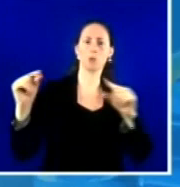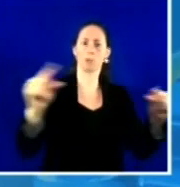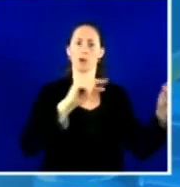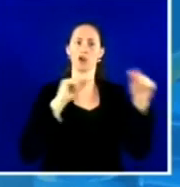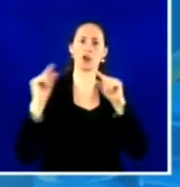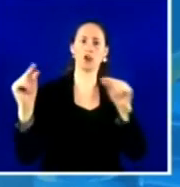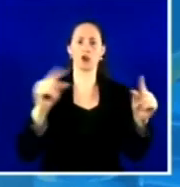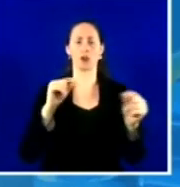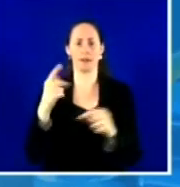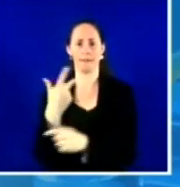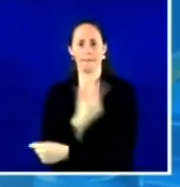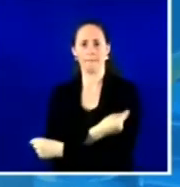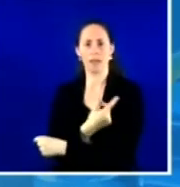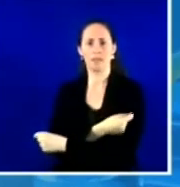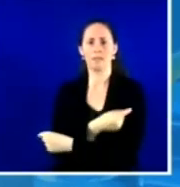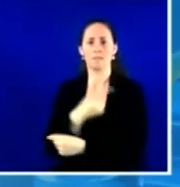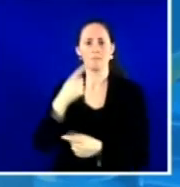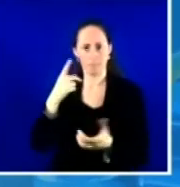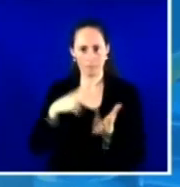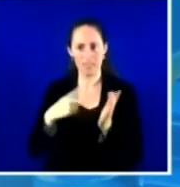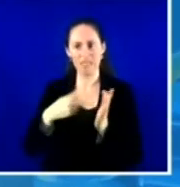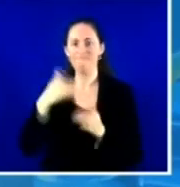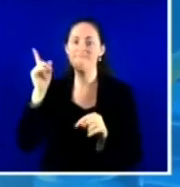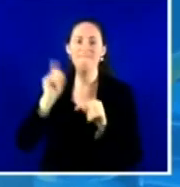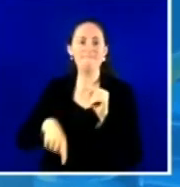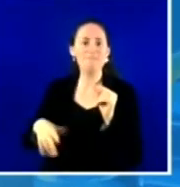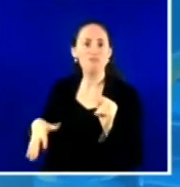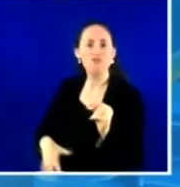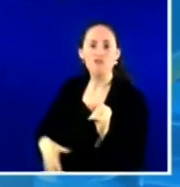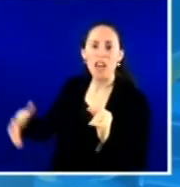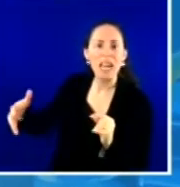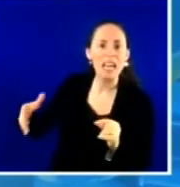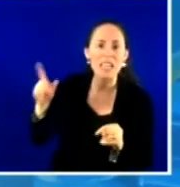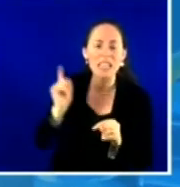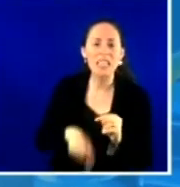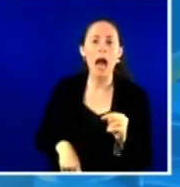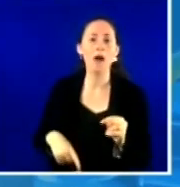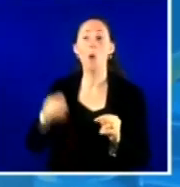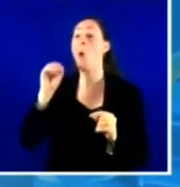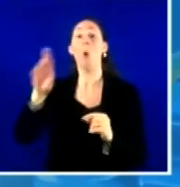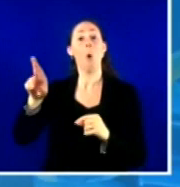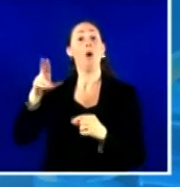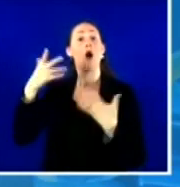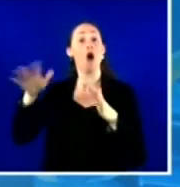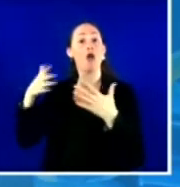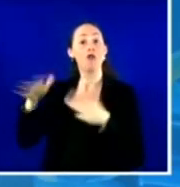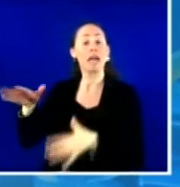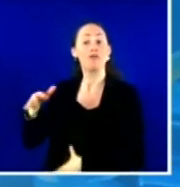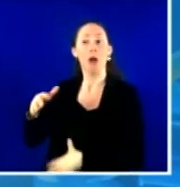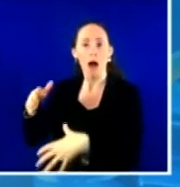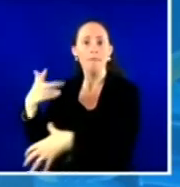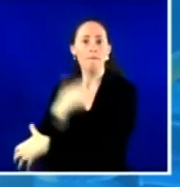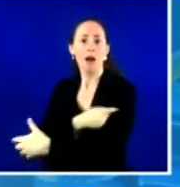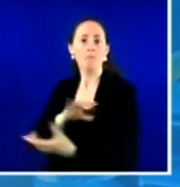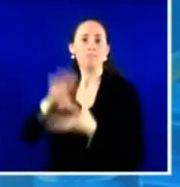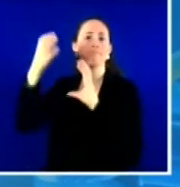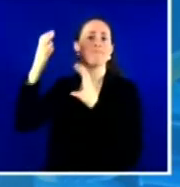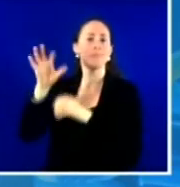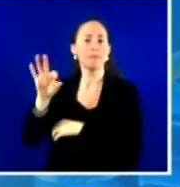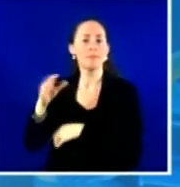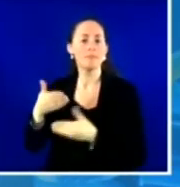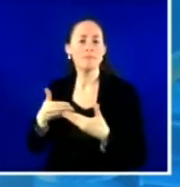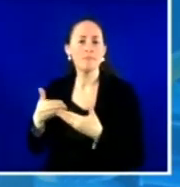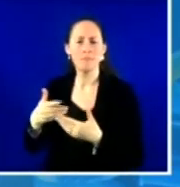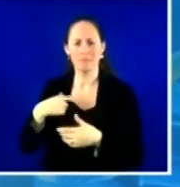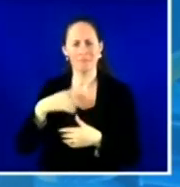aren't true. And so really, um, again, I think maybe it was Dr. Jones earlier said, I just ask patients, what, what, what are their questions? What have they heard? Um,